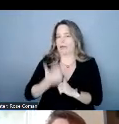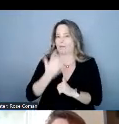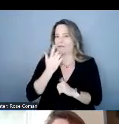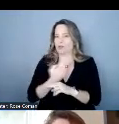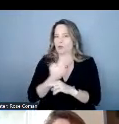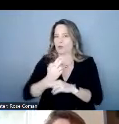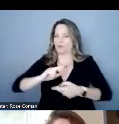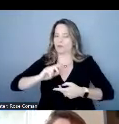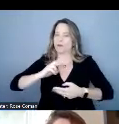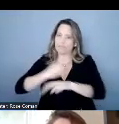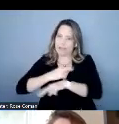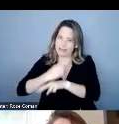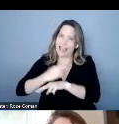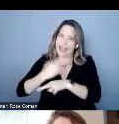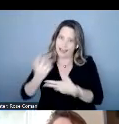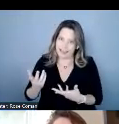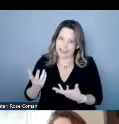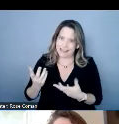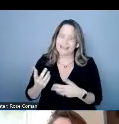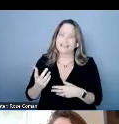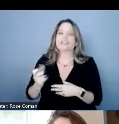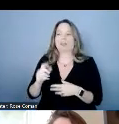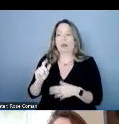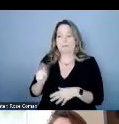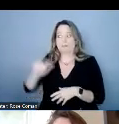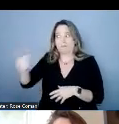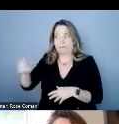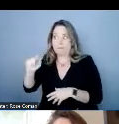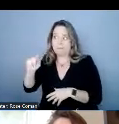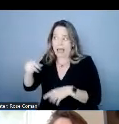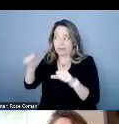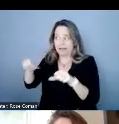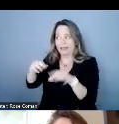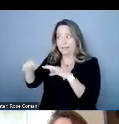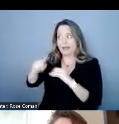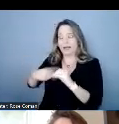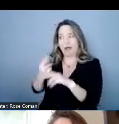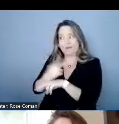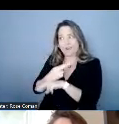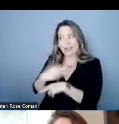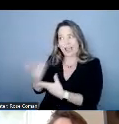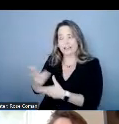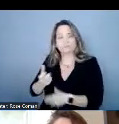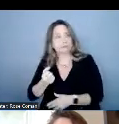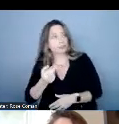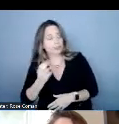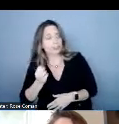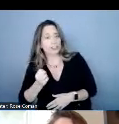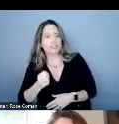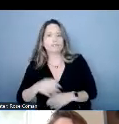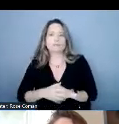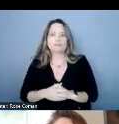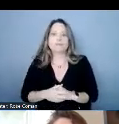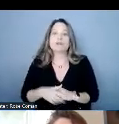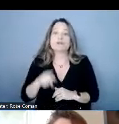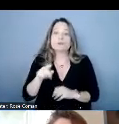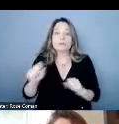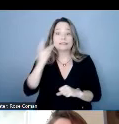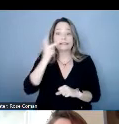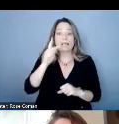hand it over to matt to talk a little bit about what relay service is sure as you guys can see on your screen